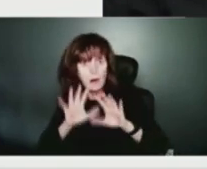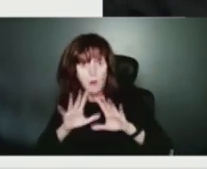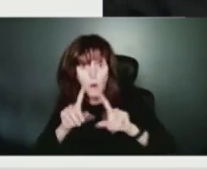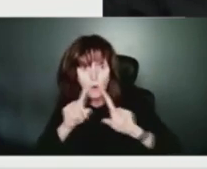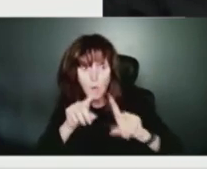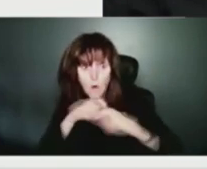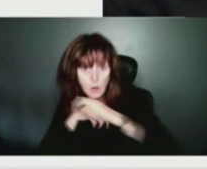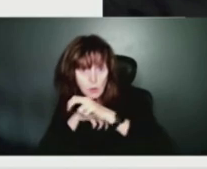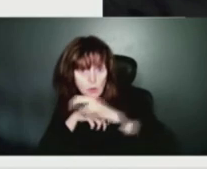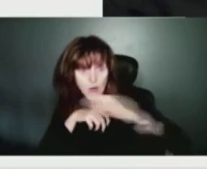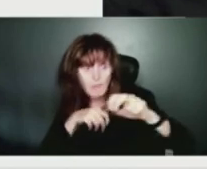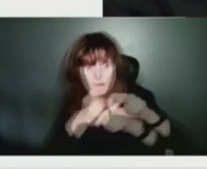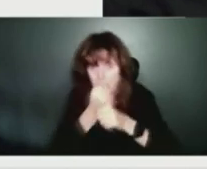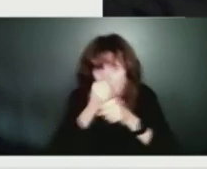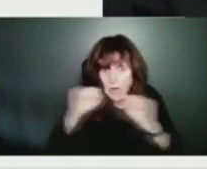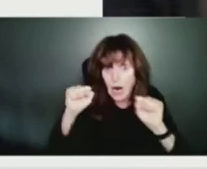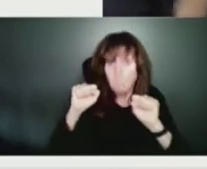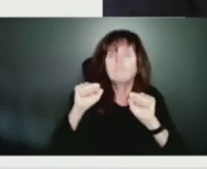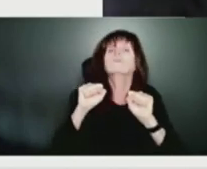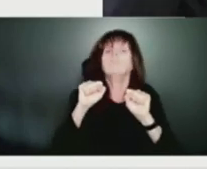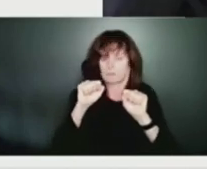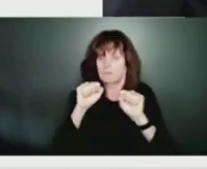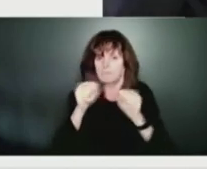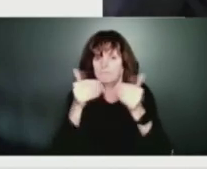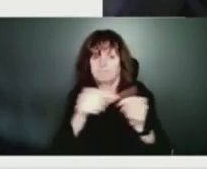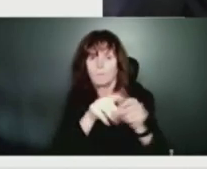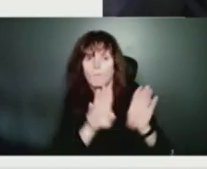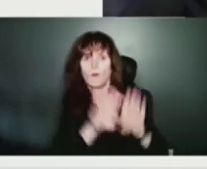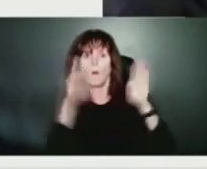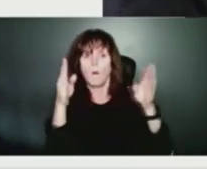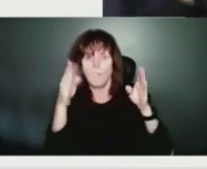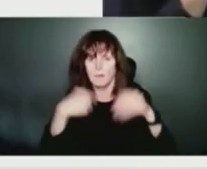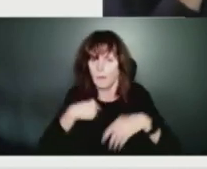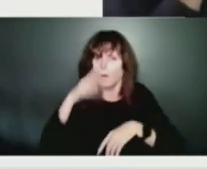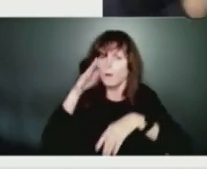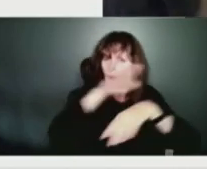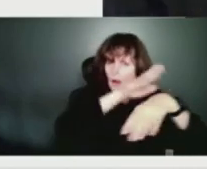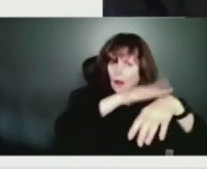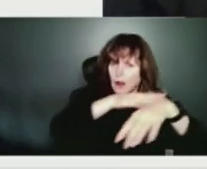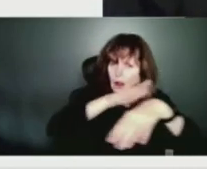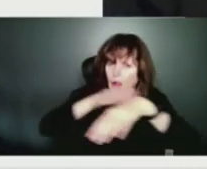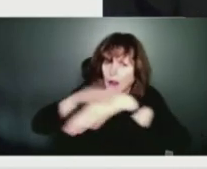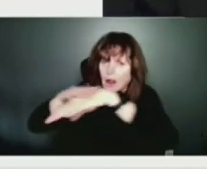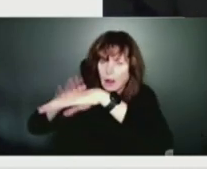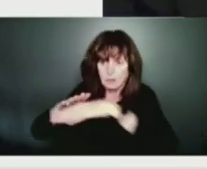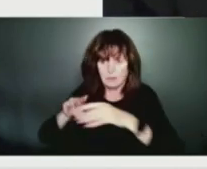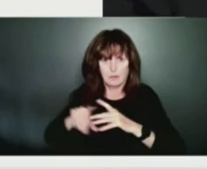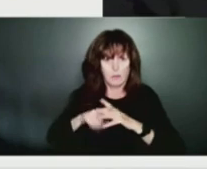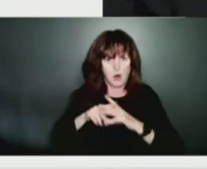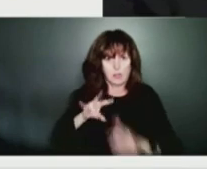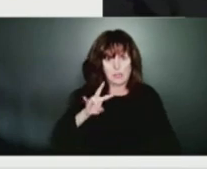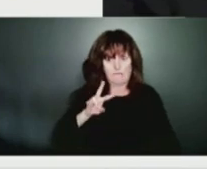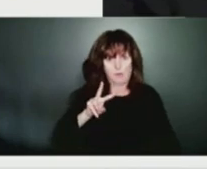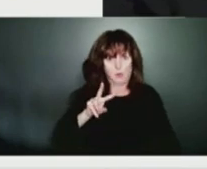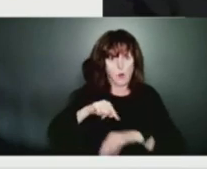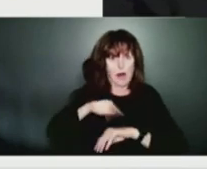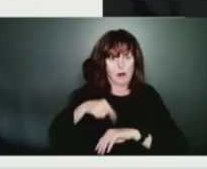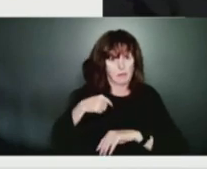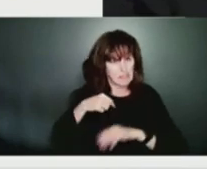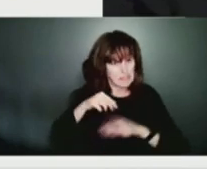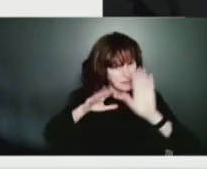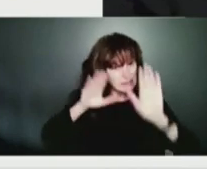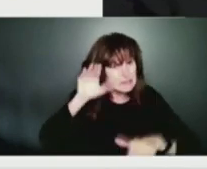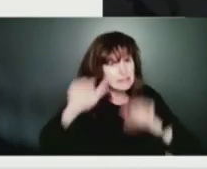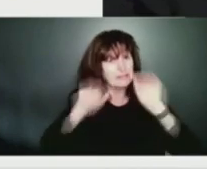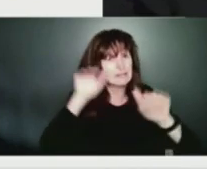of course, 72 hours personal preparedness and making sure that if you're at home, that you have a plan for yourself and your family and that you have your emergency supplies